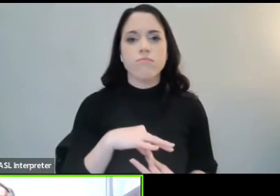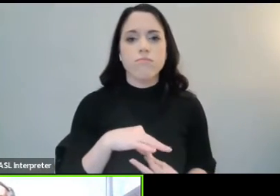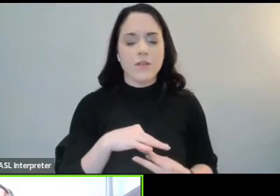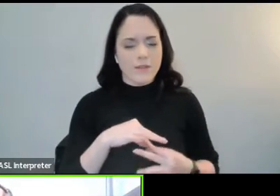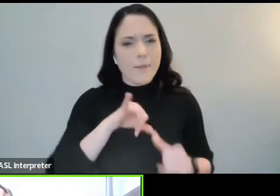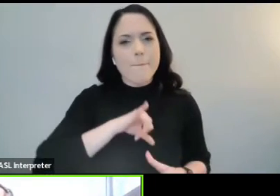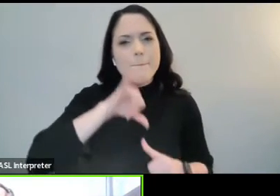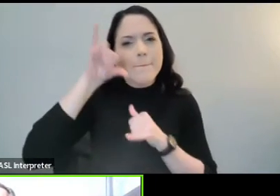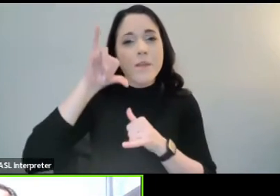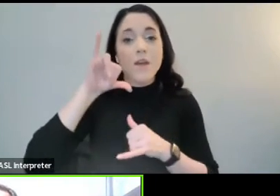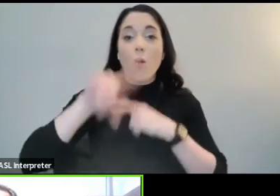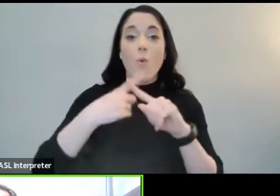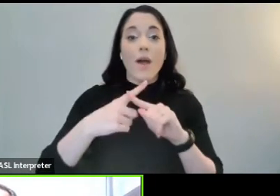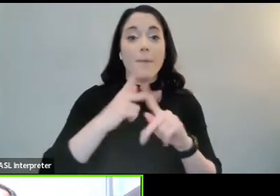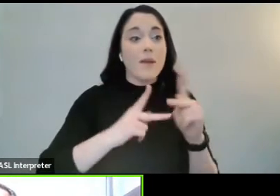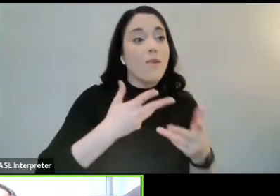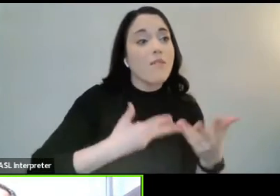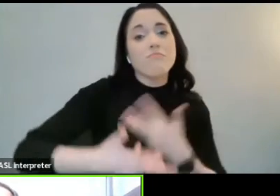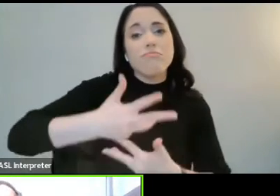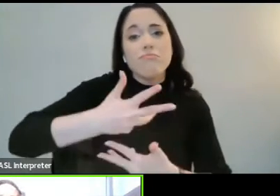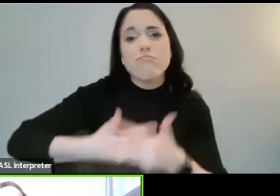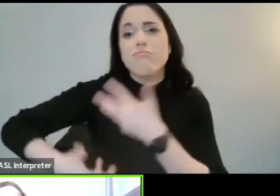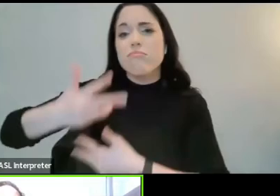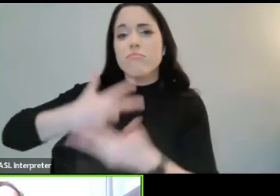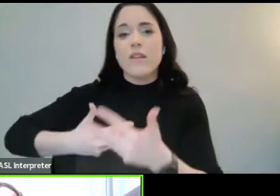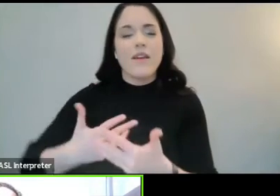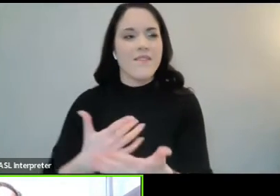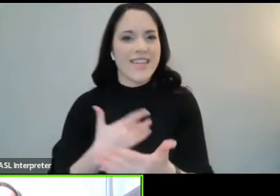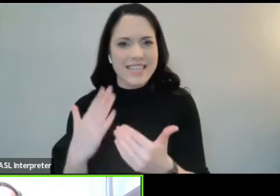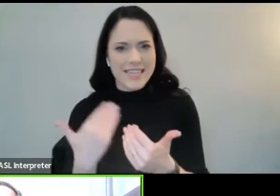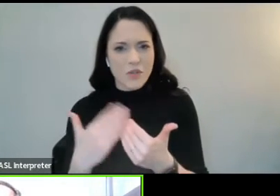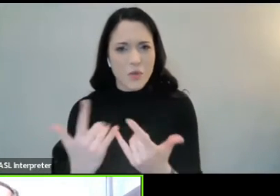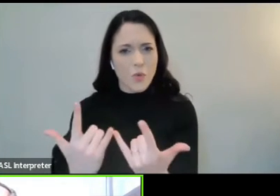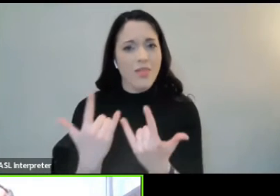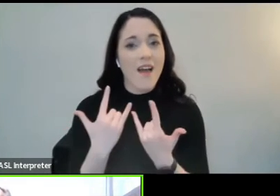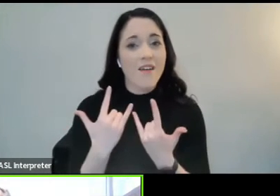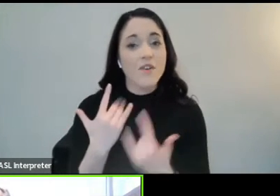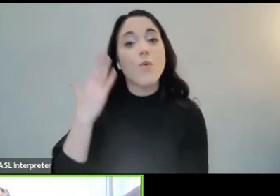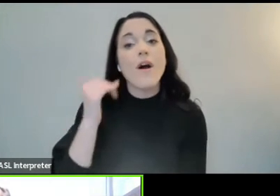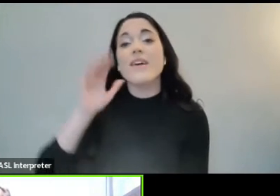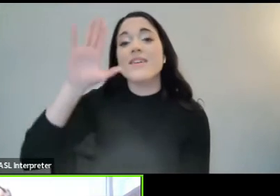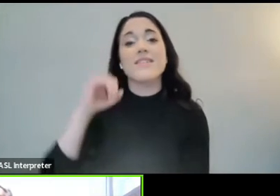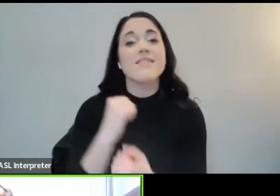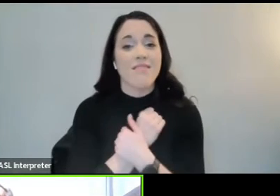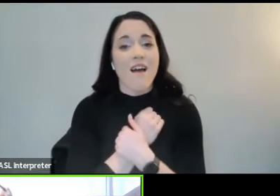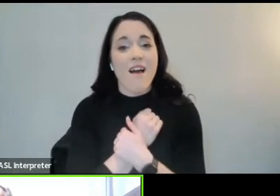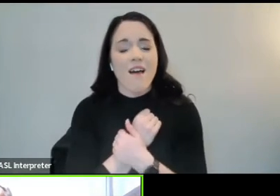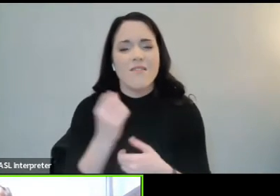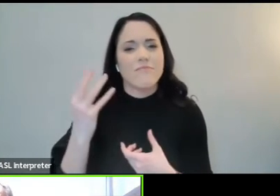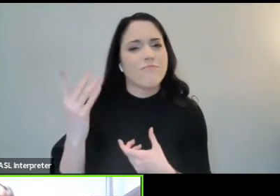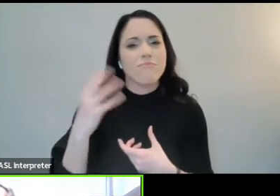it easier to love with me. To be gracious because of the love of God, which is